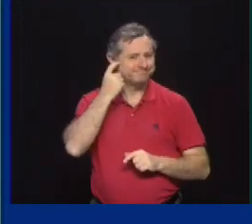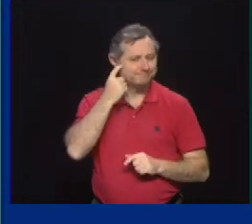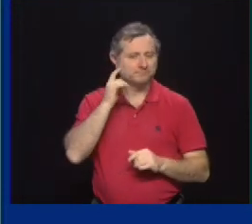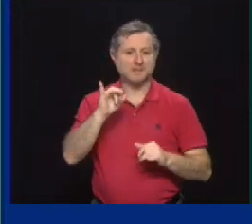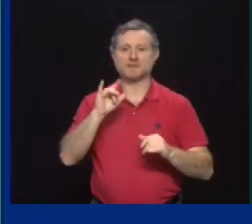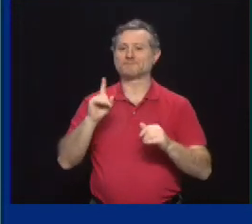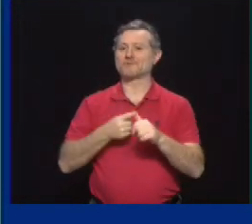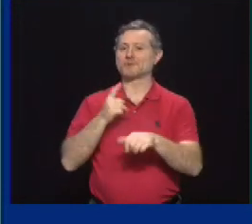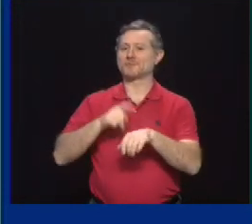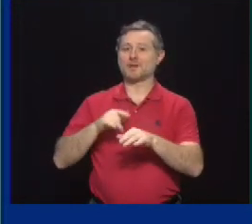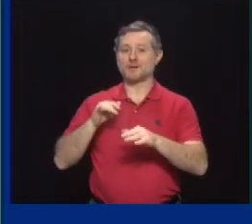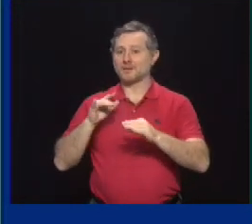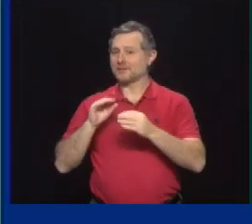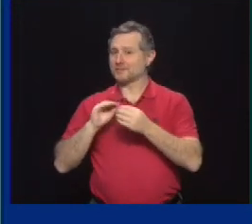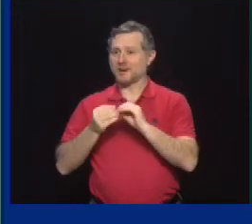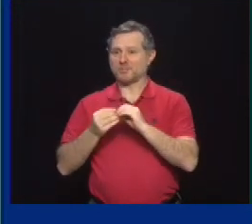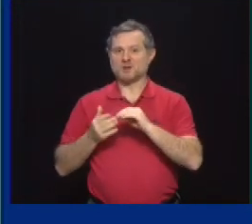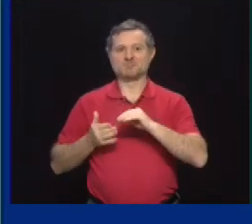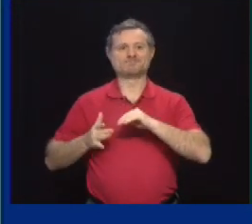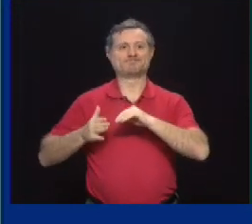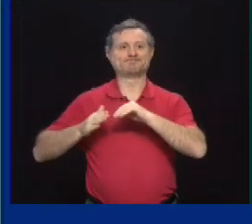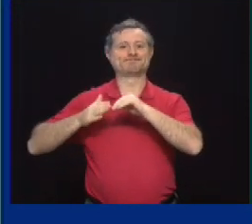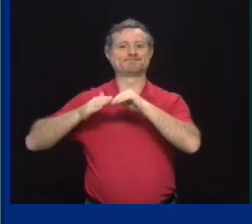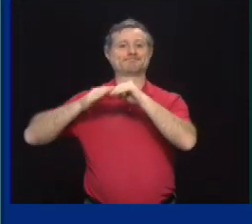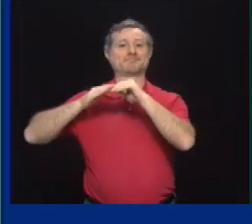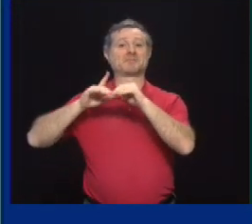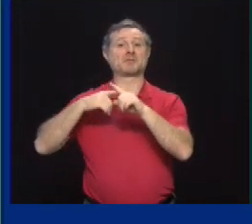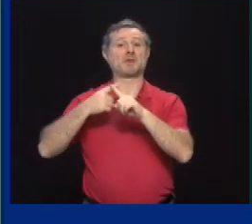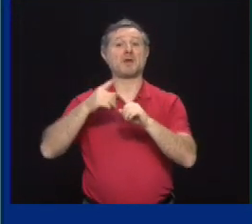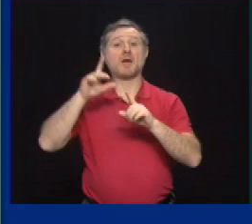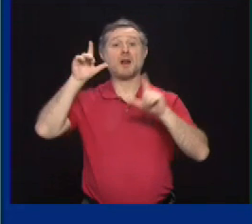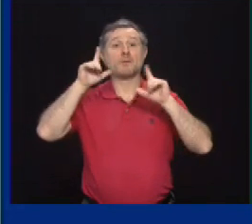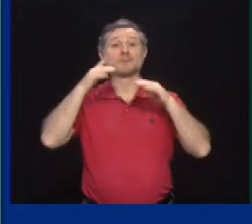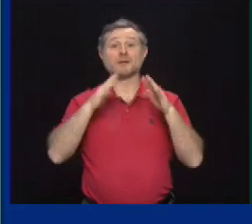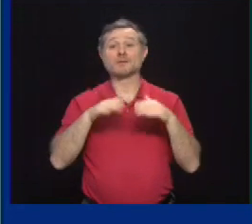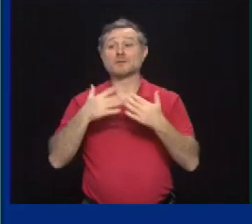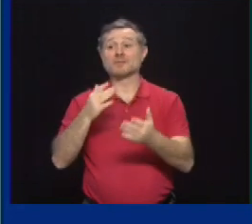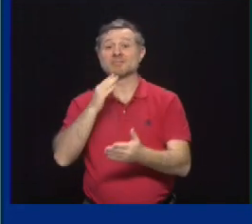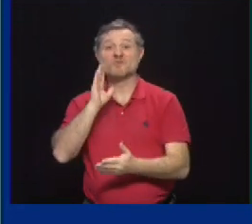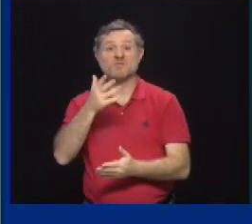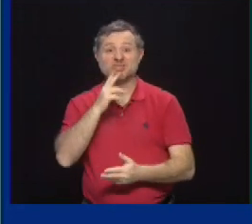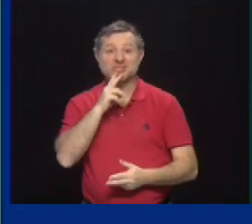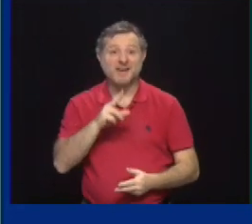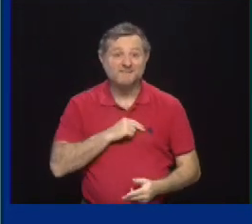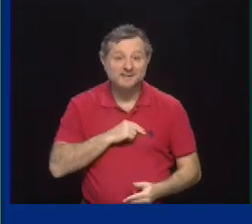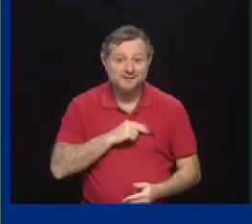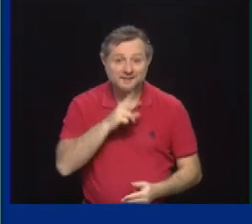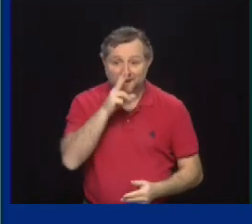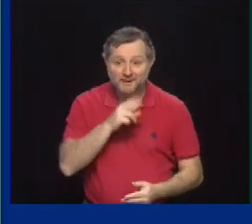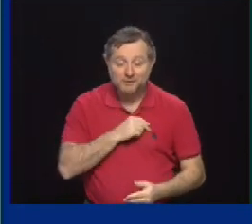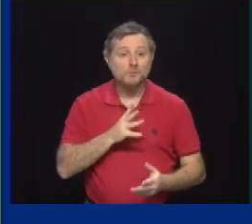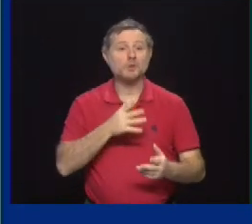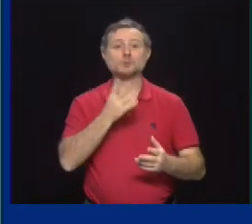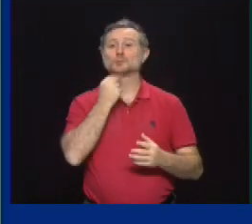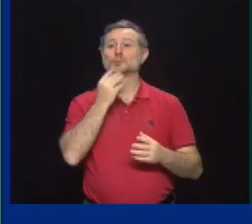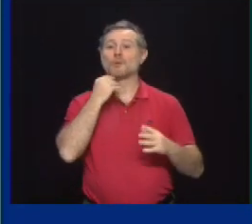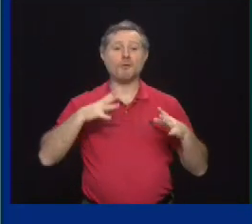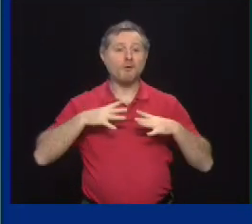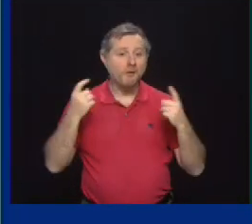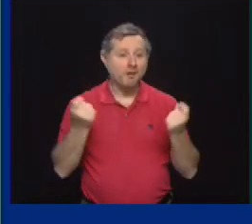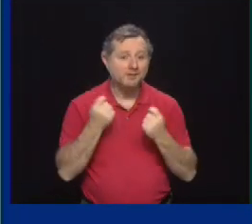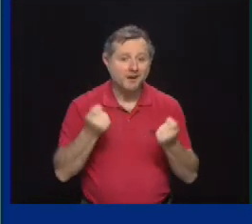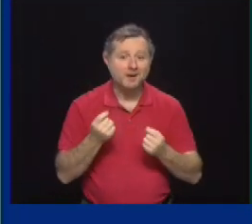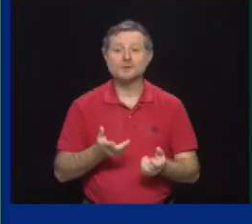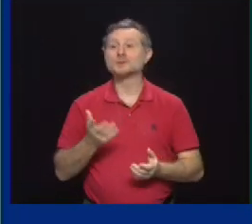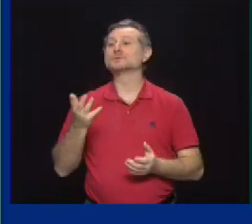started really going up. Then we hit the Thanksgiving holiday. We hit the Jewish holidays, the Christian holidays. We